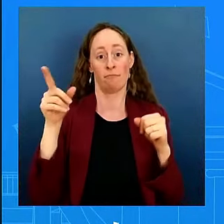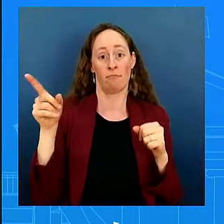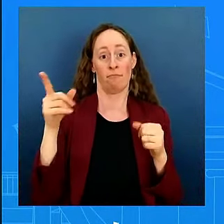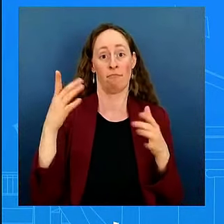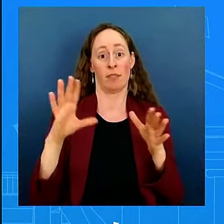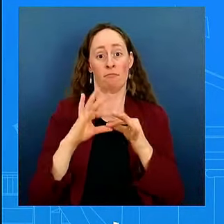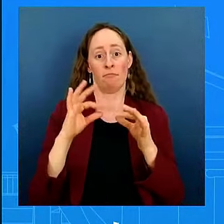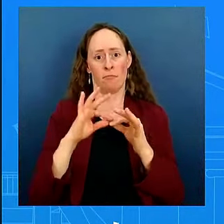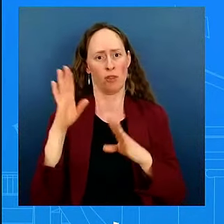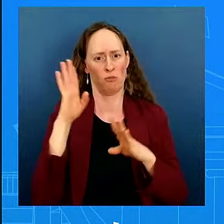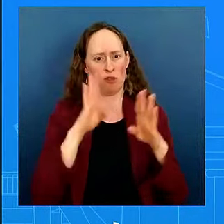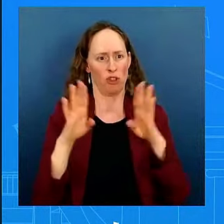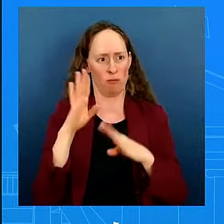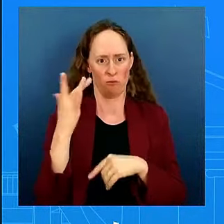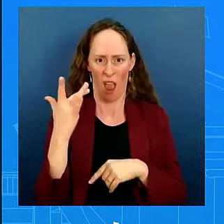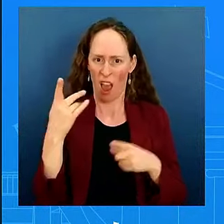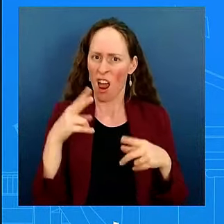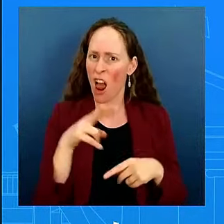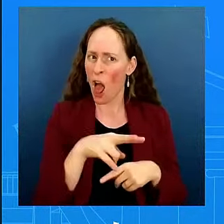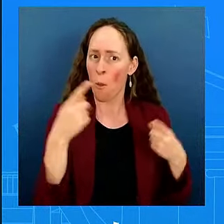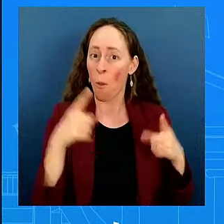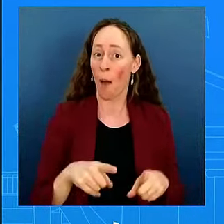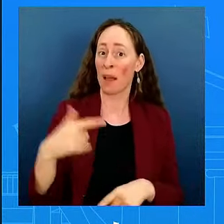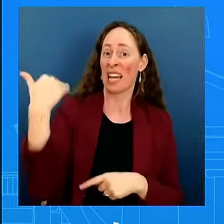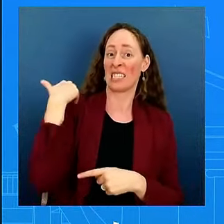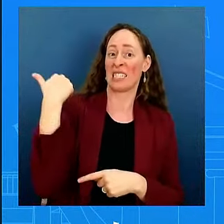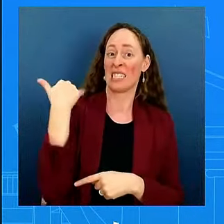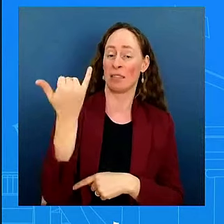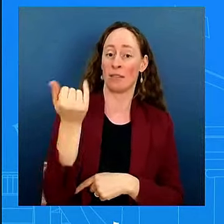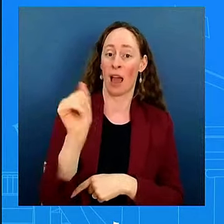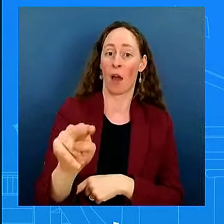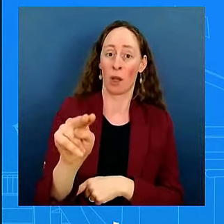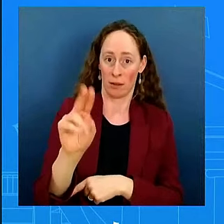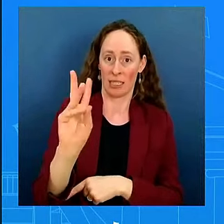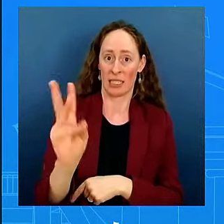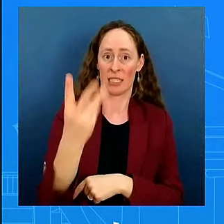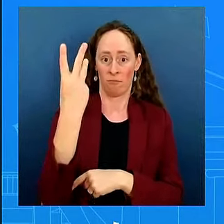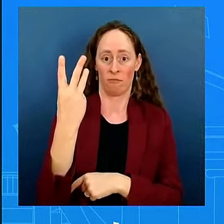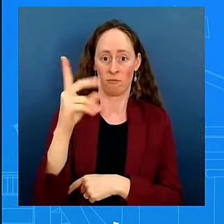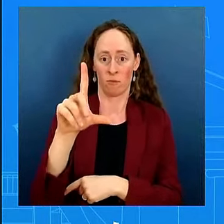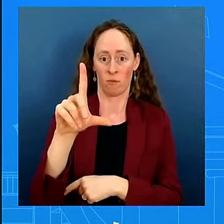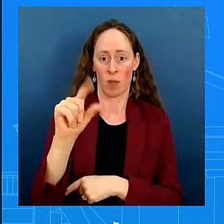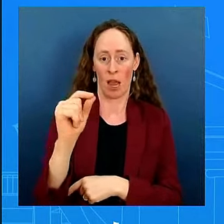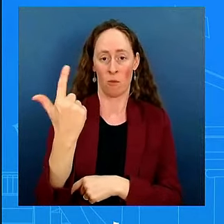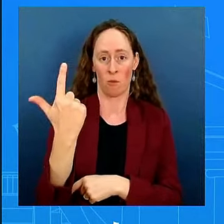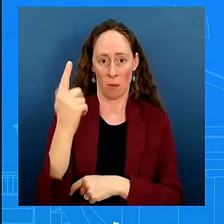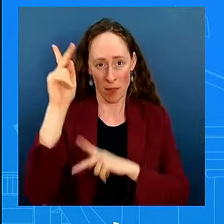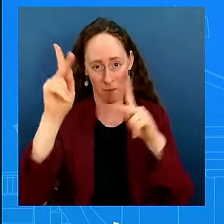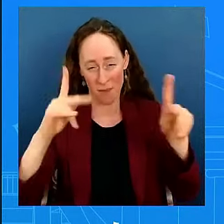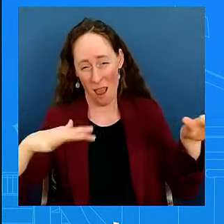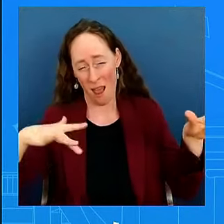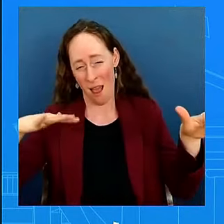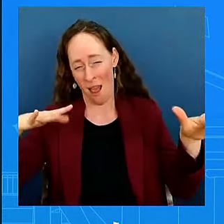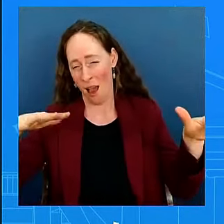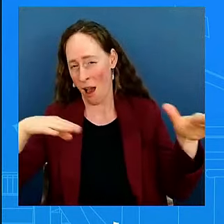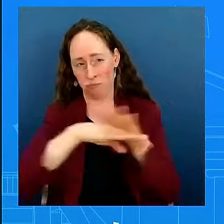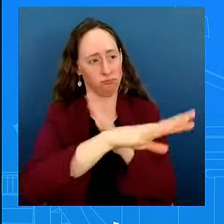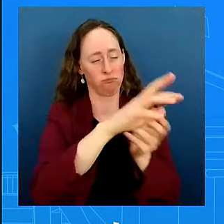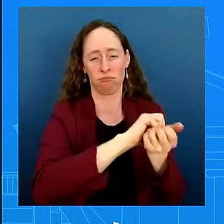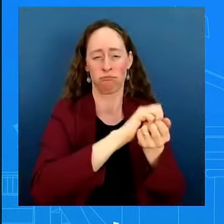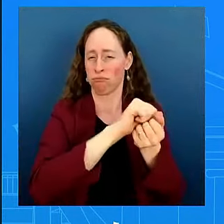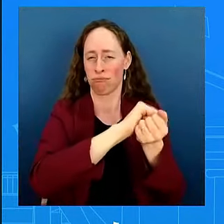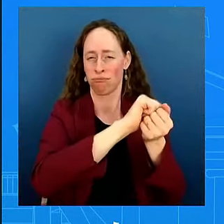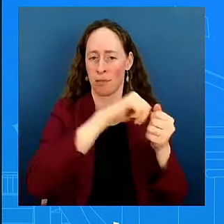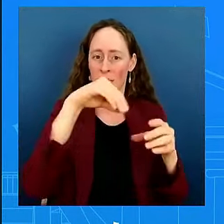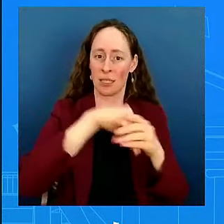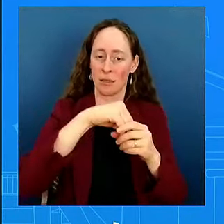in 2021, I think any president who cares about our democracy, who cares about our freedom, who cares about free and fair elections, who truly cares about